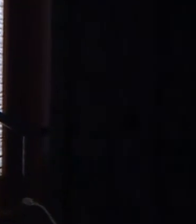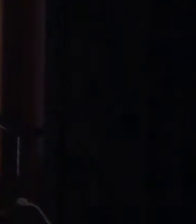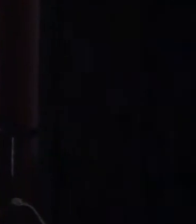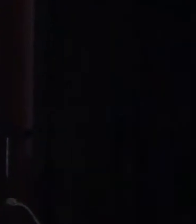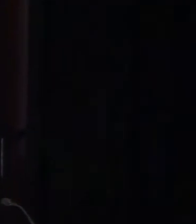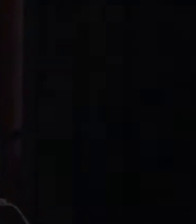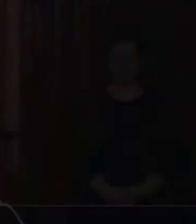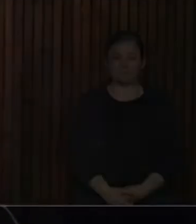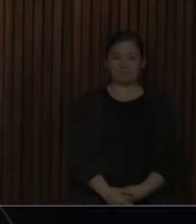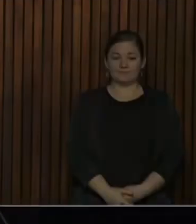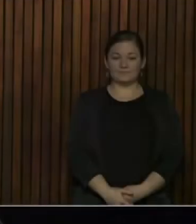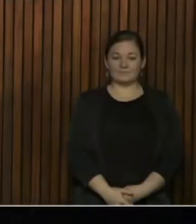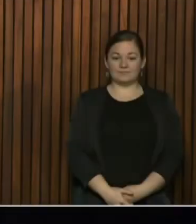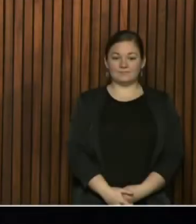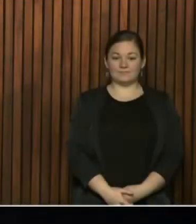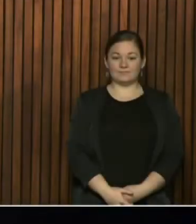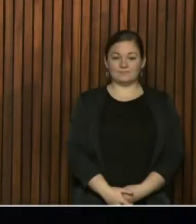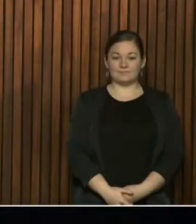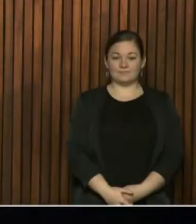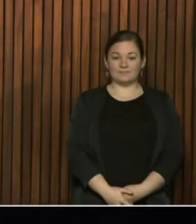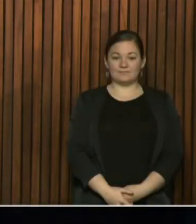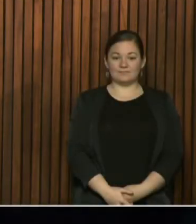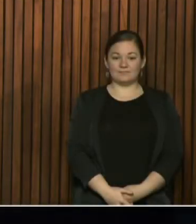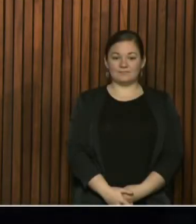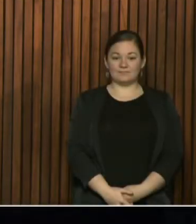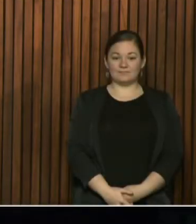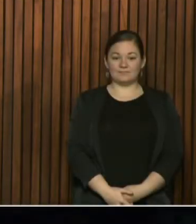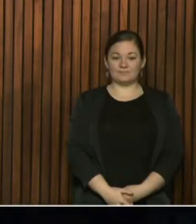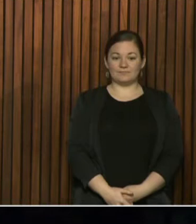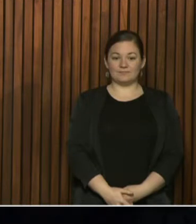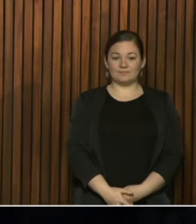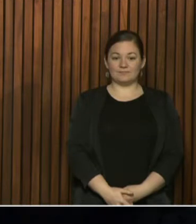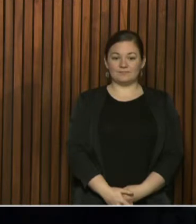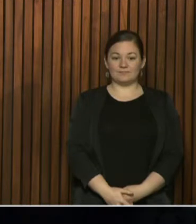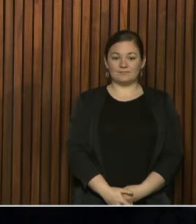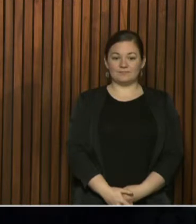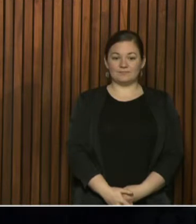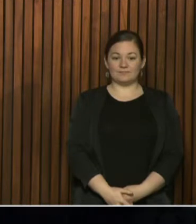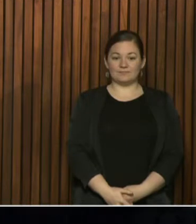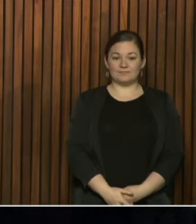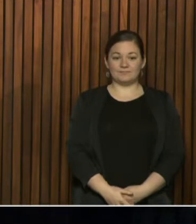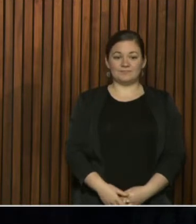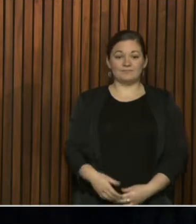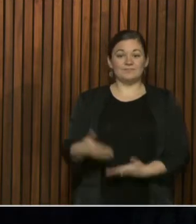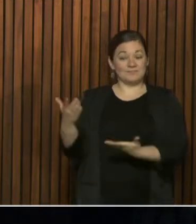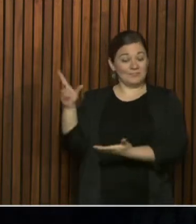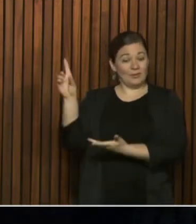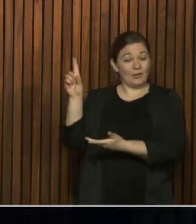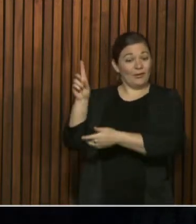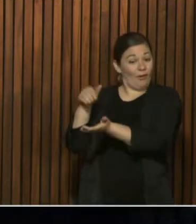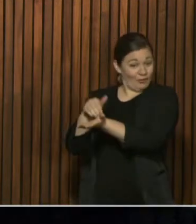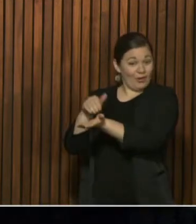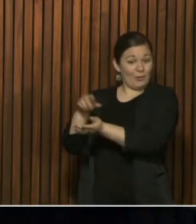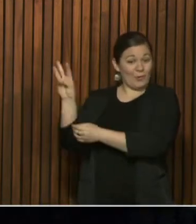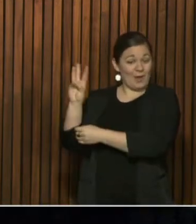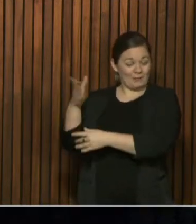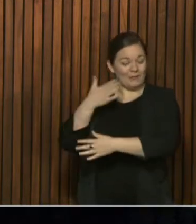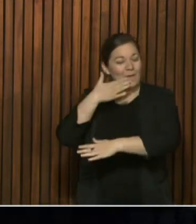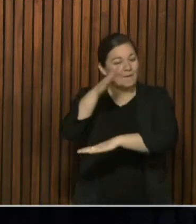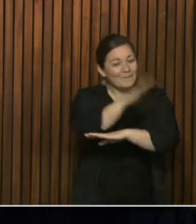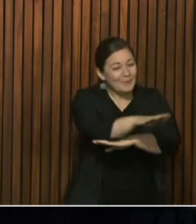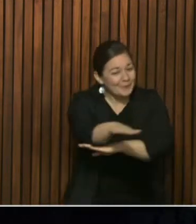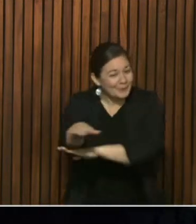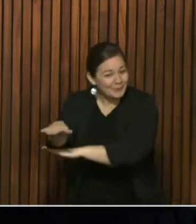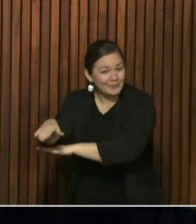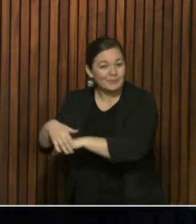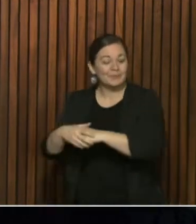for brief remarks. Good afternoon and Monday, of course, the 6th of April. And